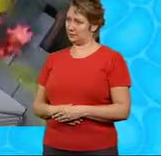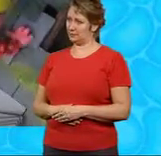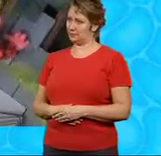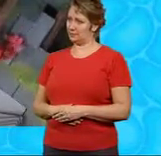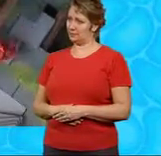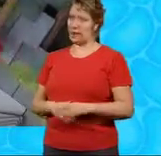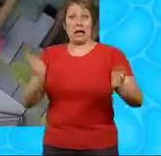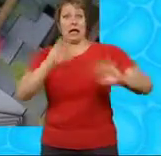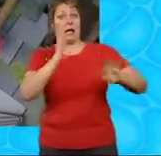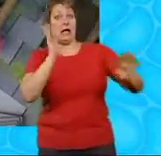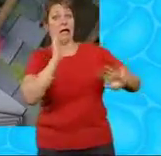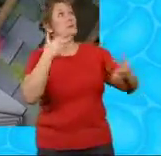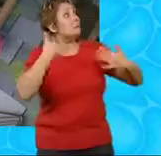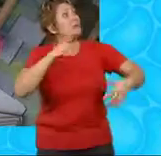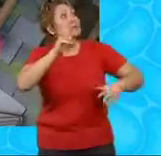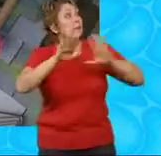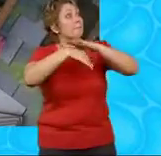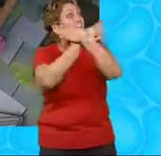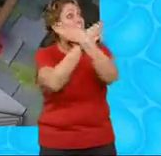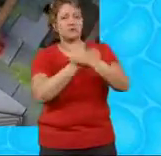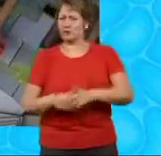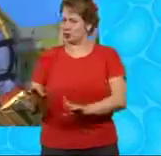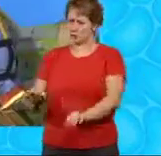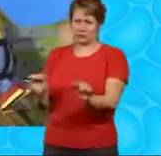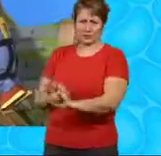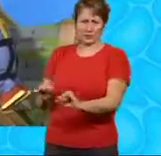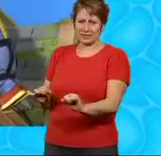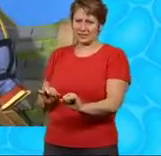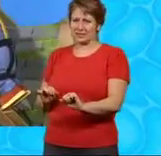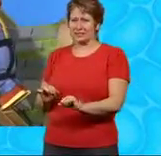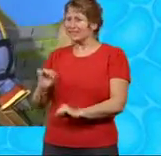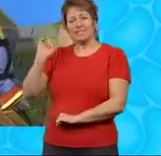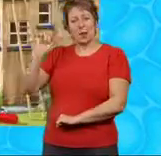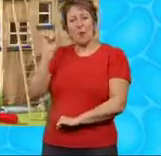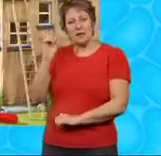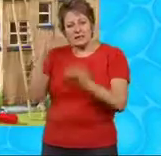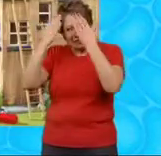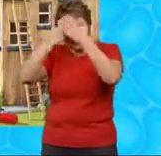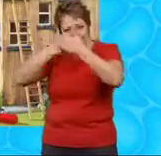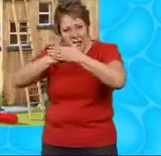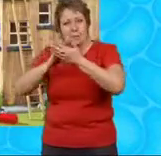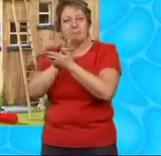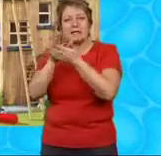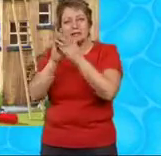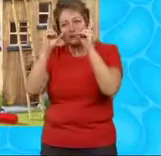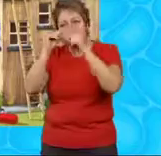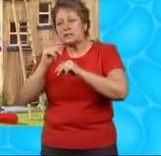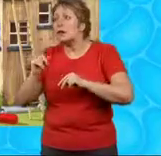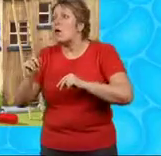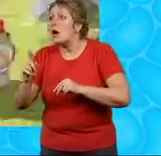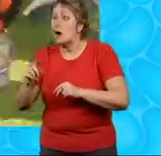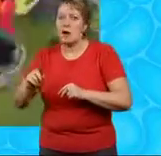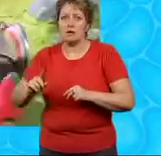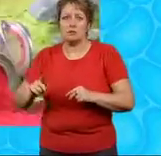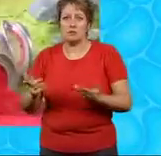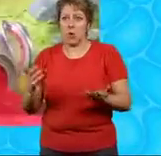Er, seen any bats, Bob? Not yet, Dizzy Bats are nocturnal Now that means... Oh, back in the minute!